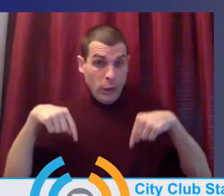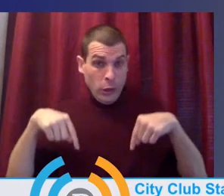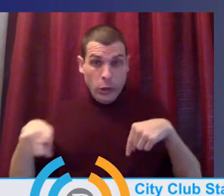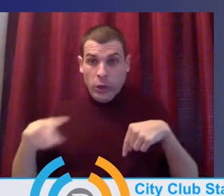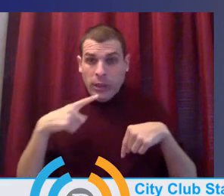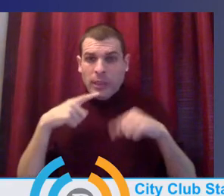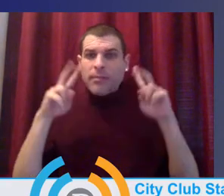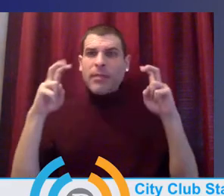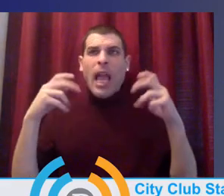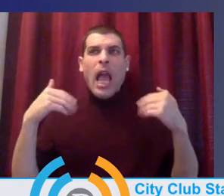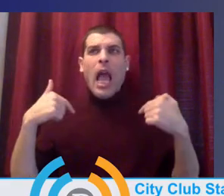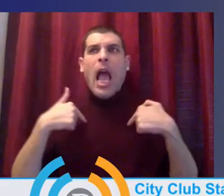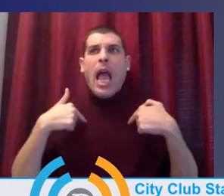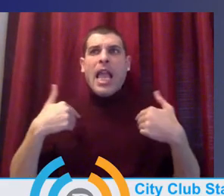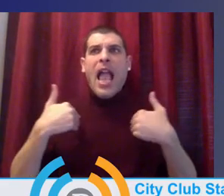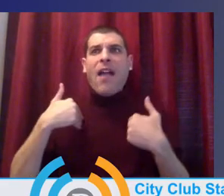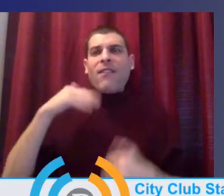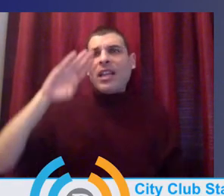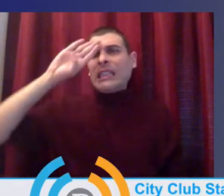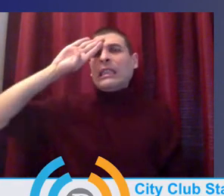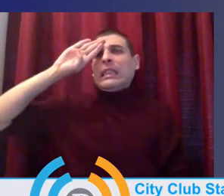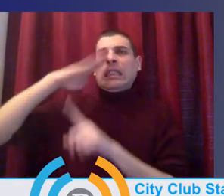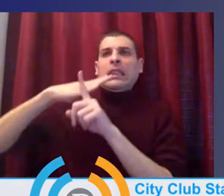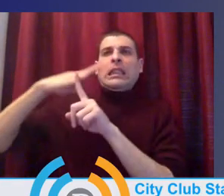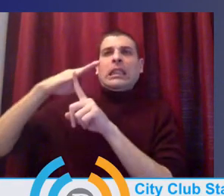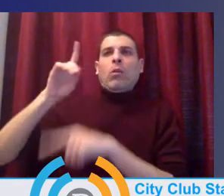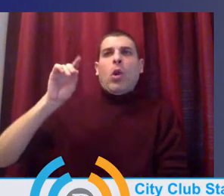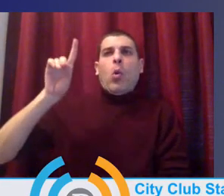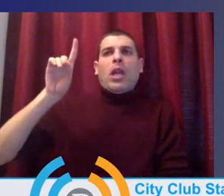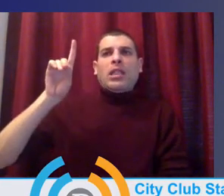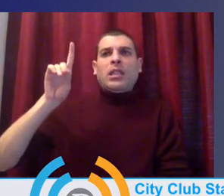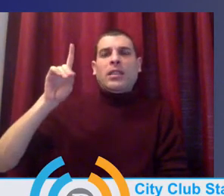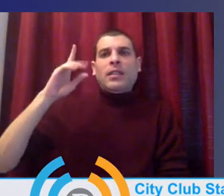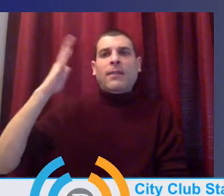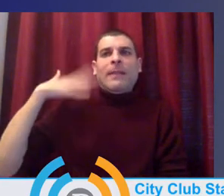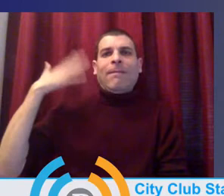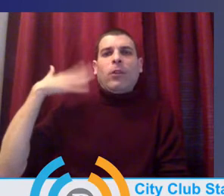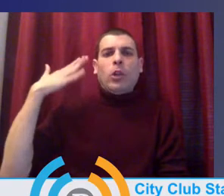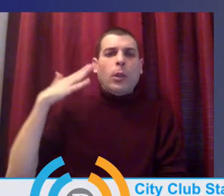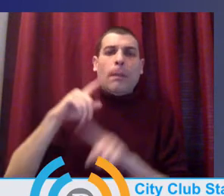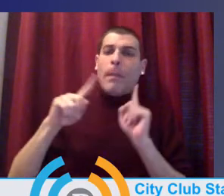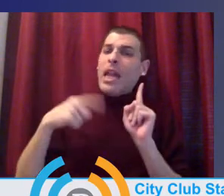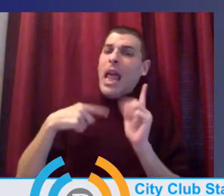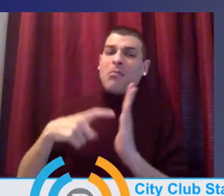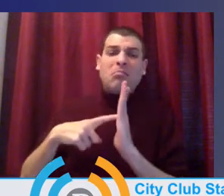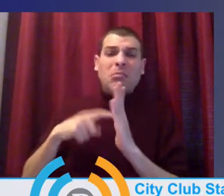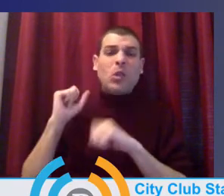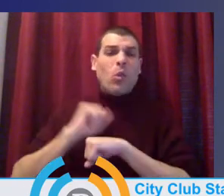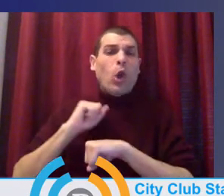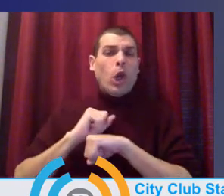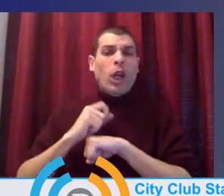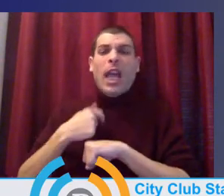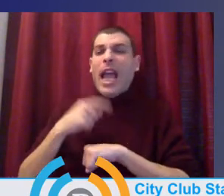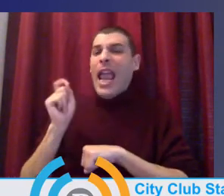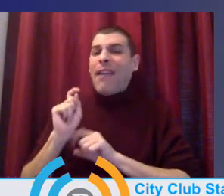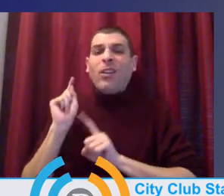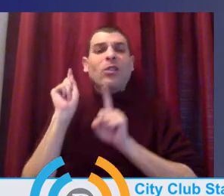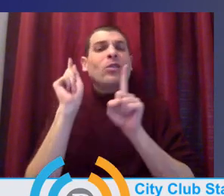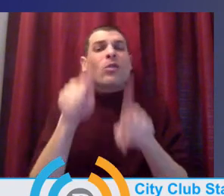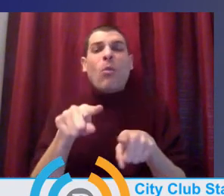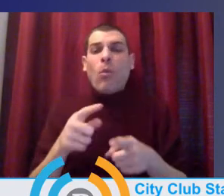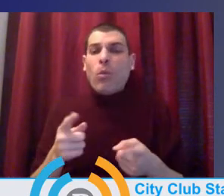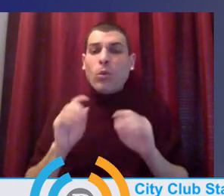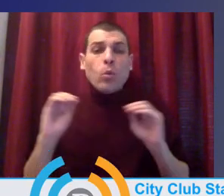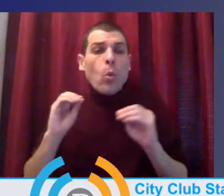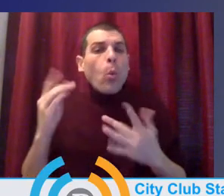fever, um, and I'm going to work today because I have to at the very early stages of this pandemic, because I have no paid sick